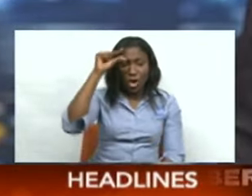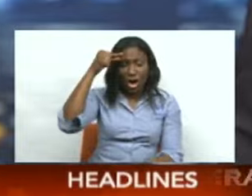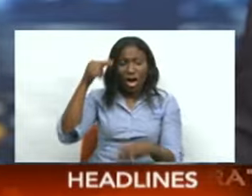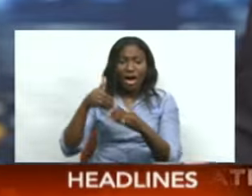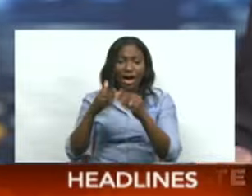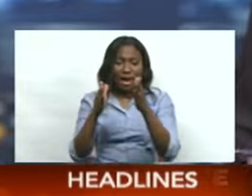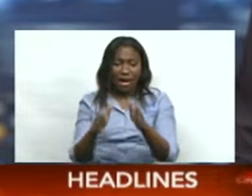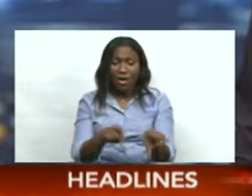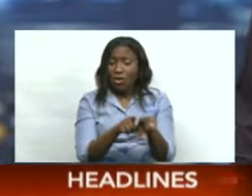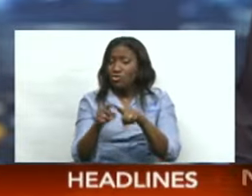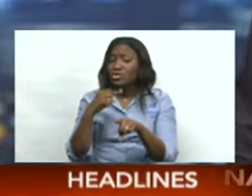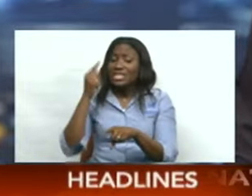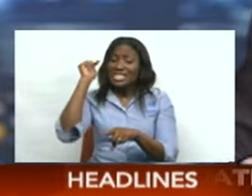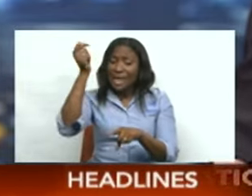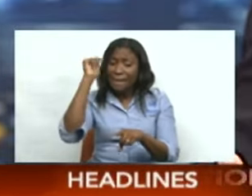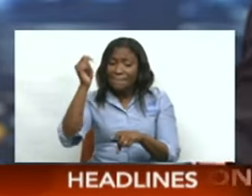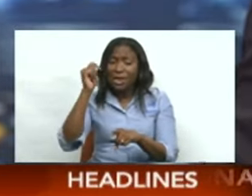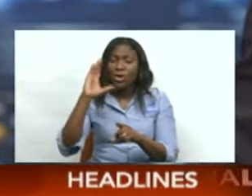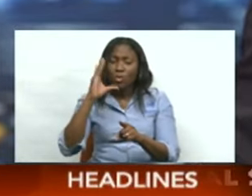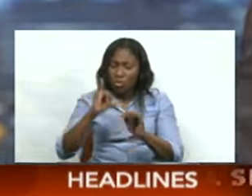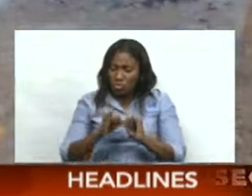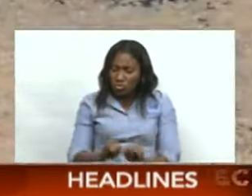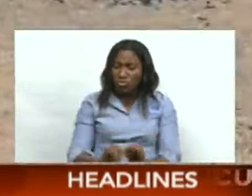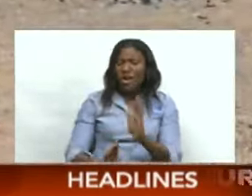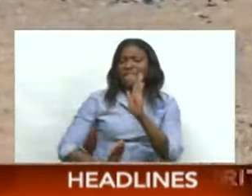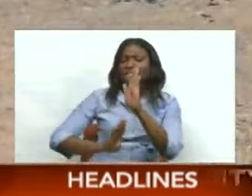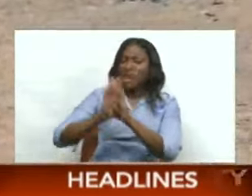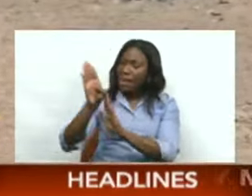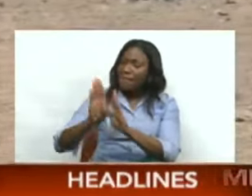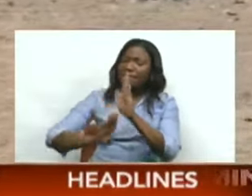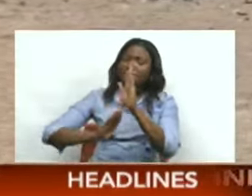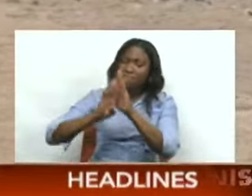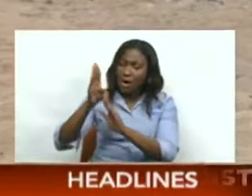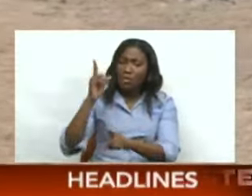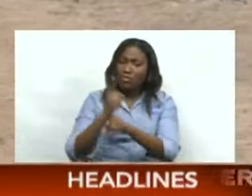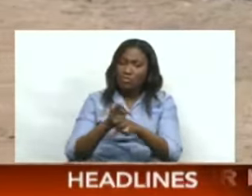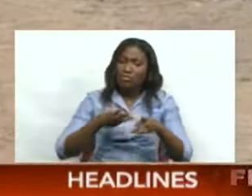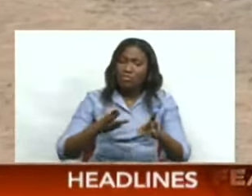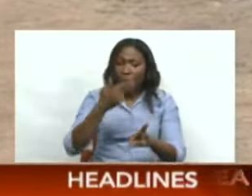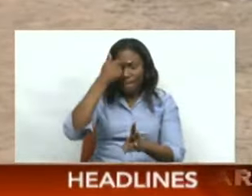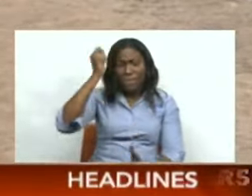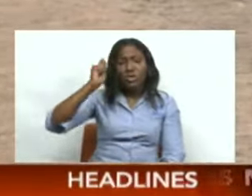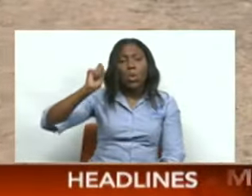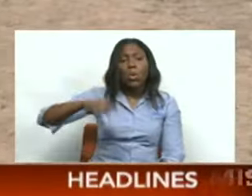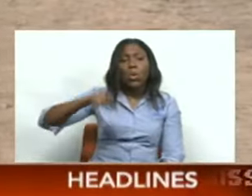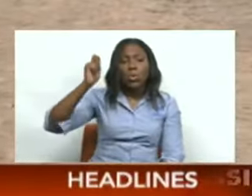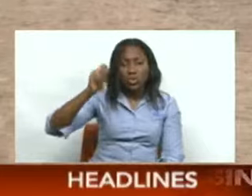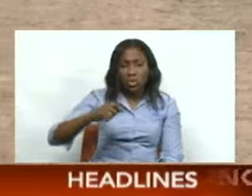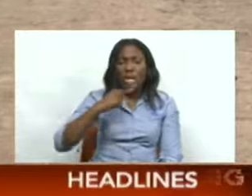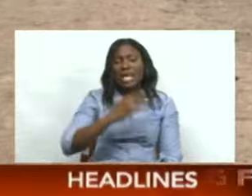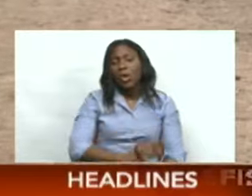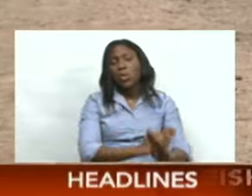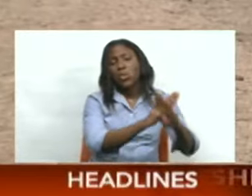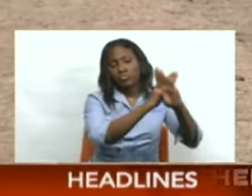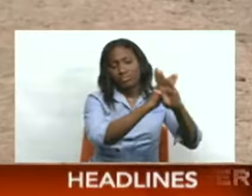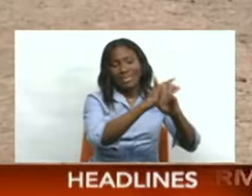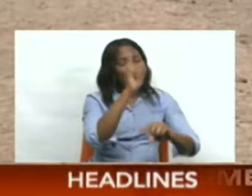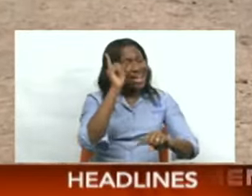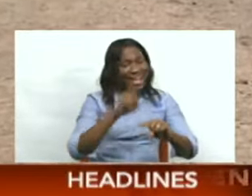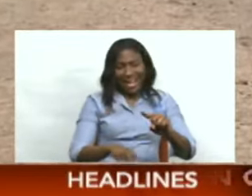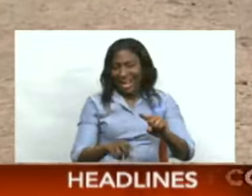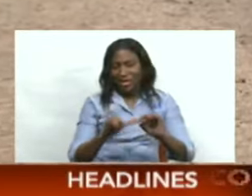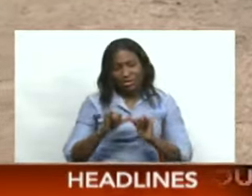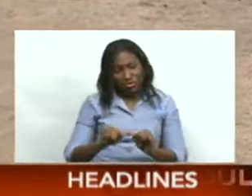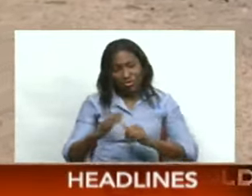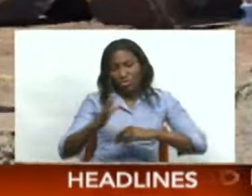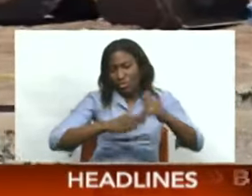also saying Tobago's development will continue in the most responsible manner after the High Court granted an injunction to hold construction on the Friendship